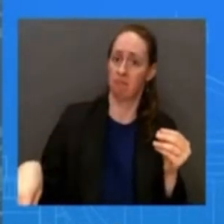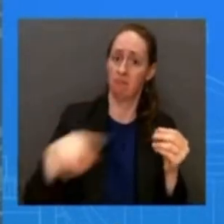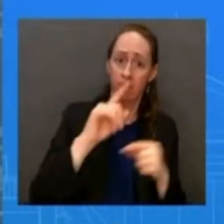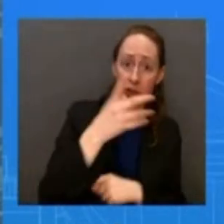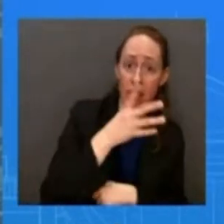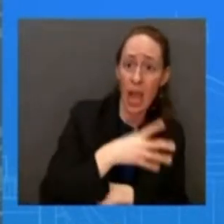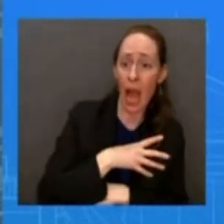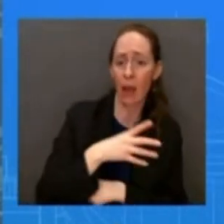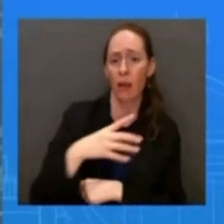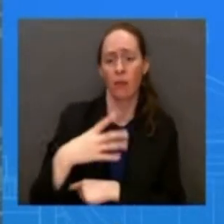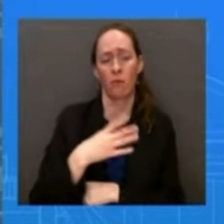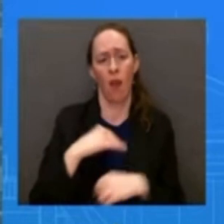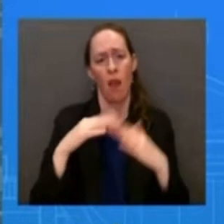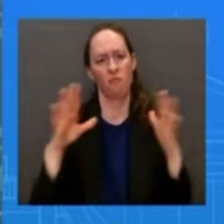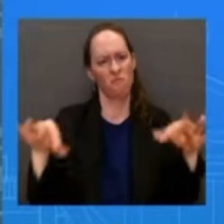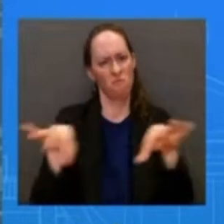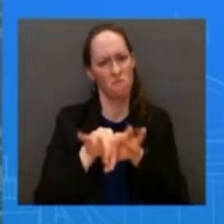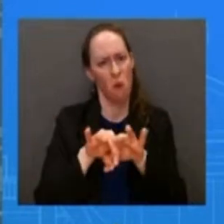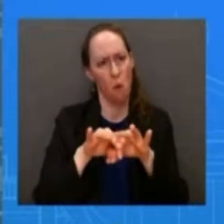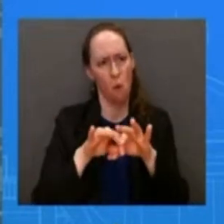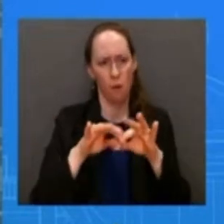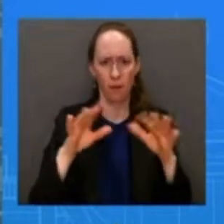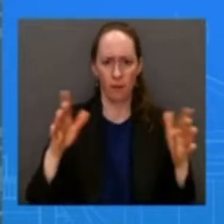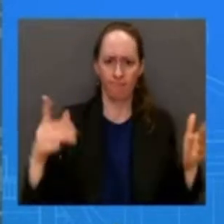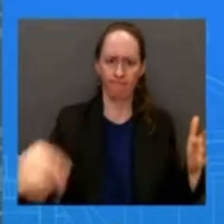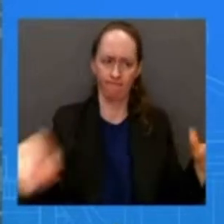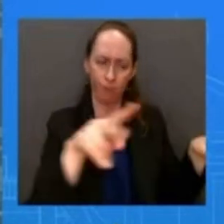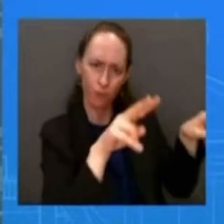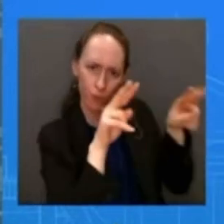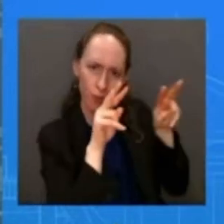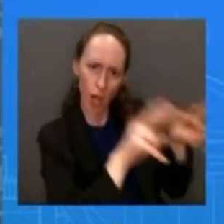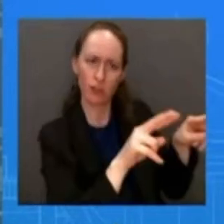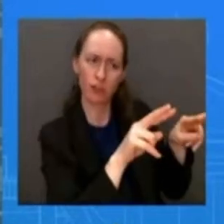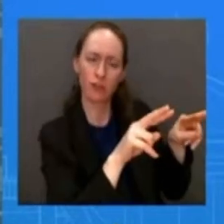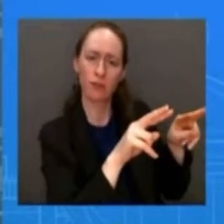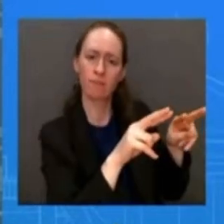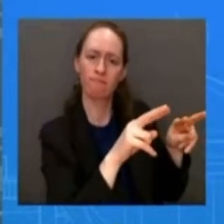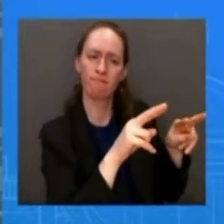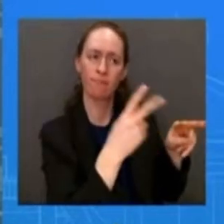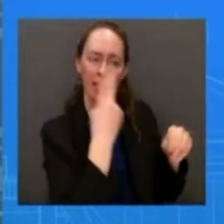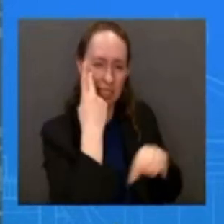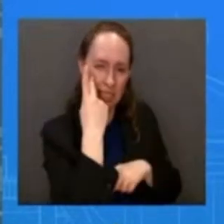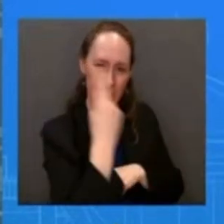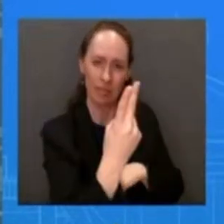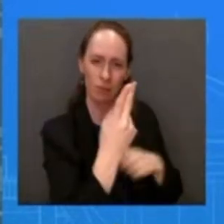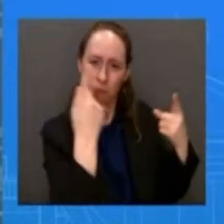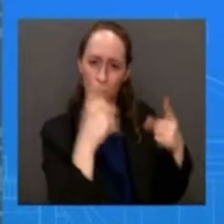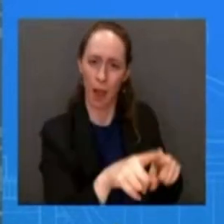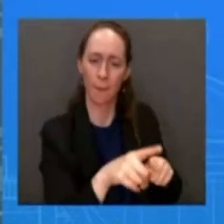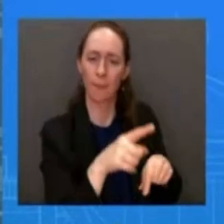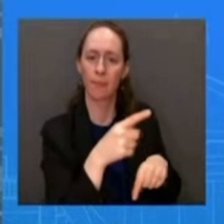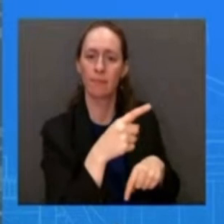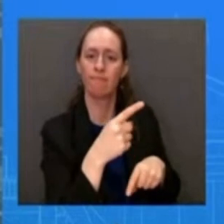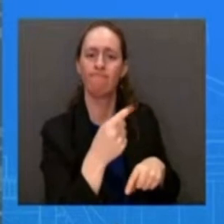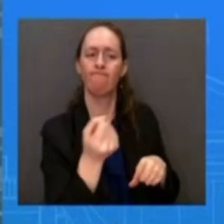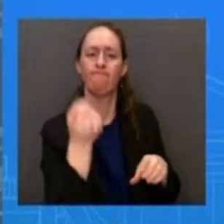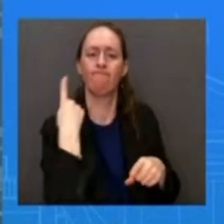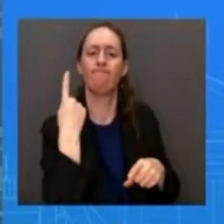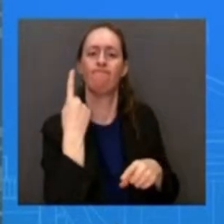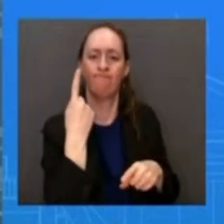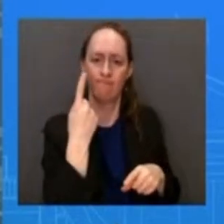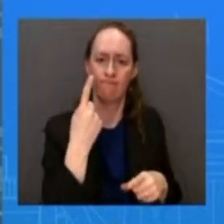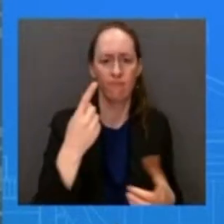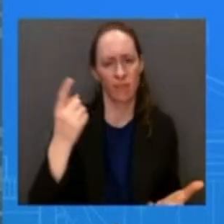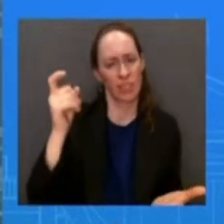that his story his story continues to be told and not forgotten and i think in line with him with the president signing